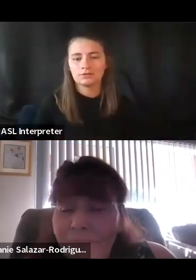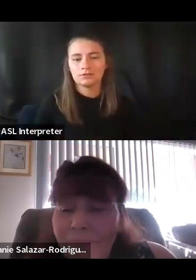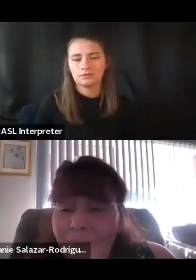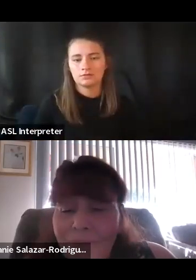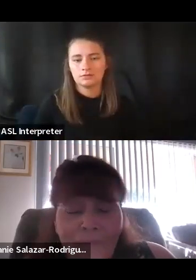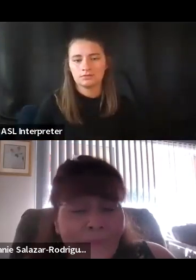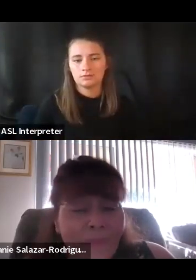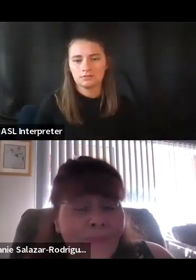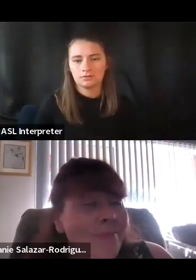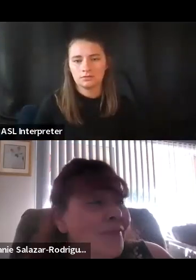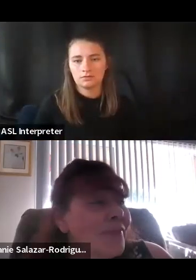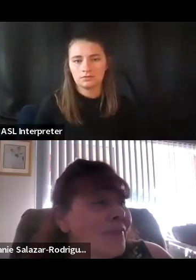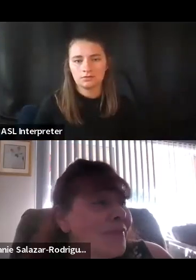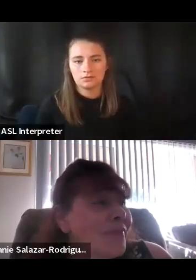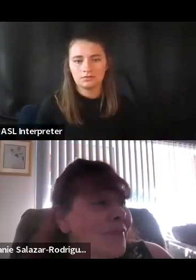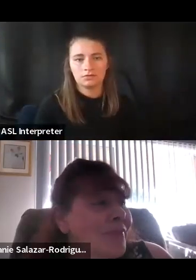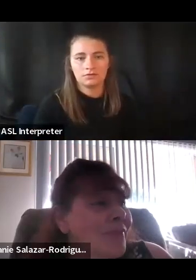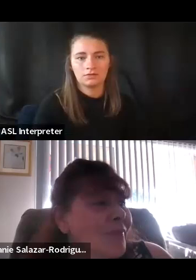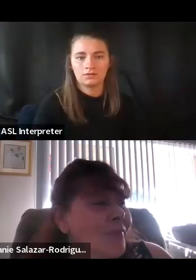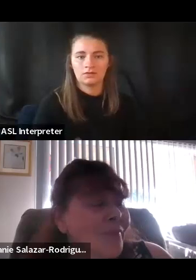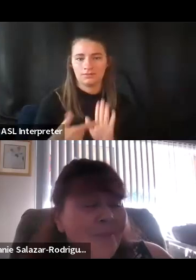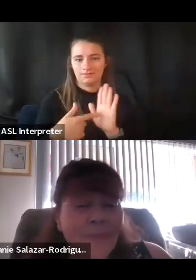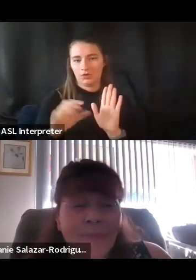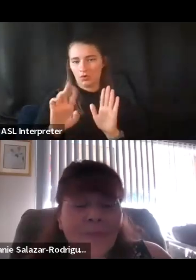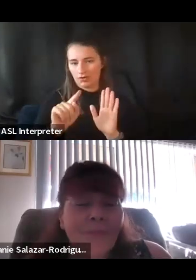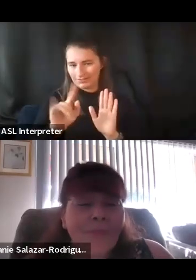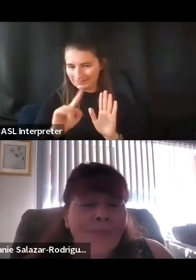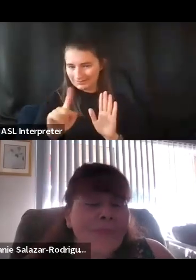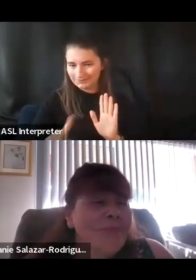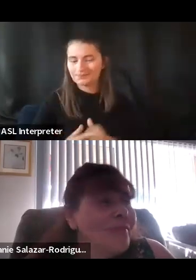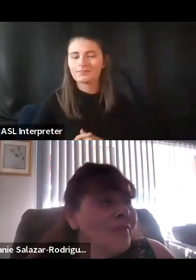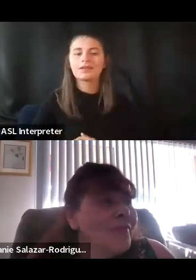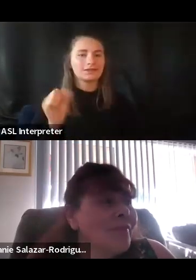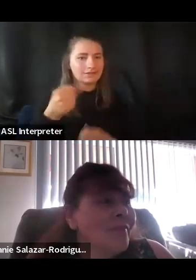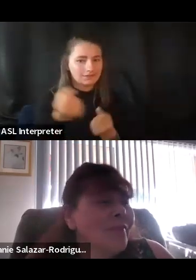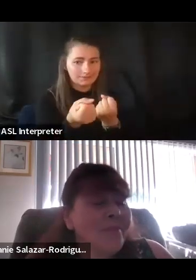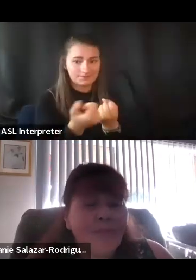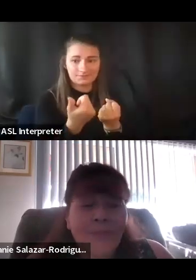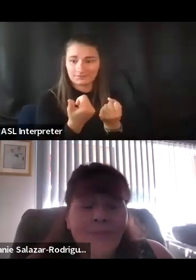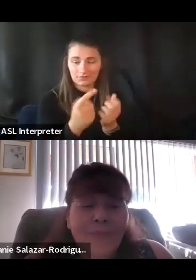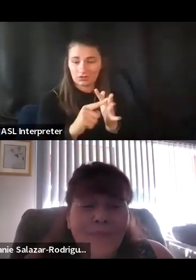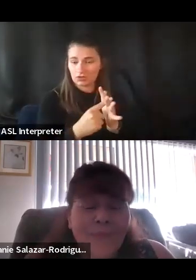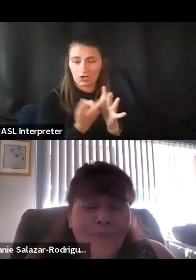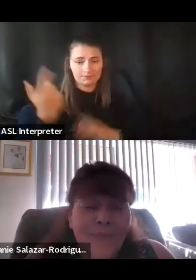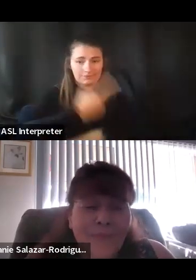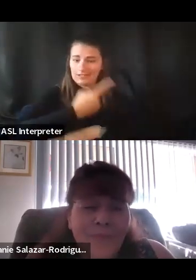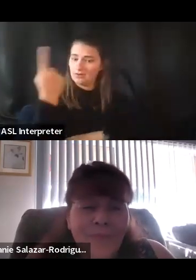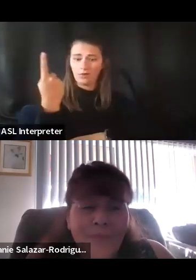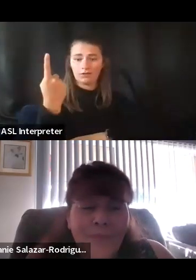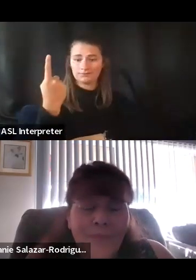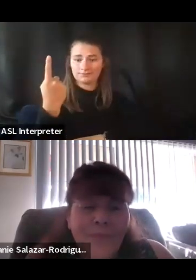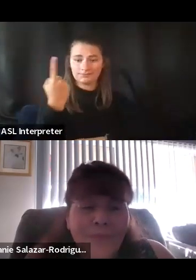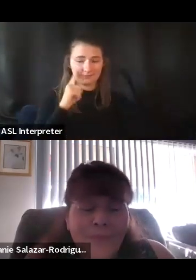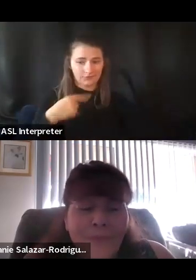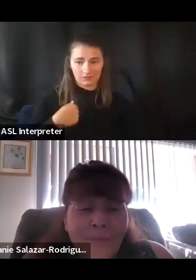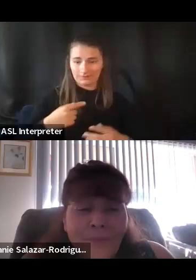Repartees, can you please share? Yeah. So advocating started for myself, started day one after I got hurt.